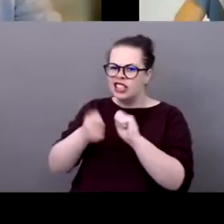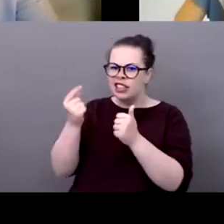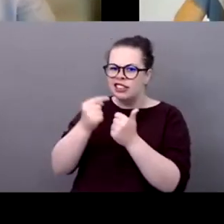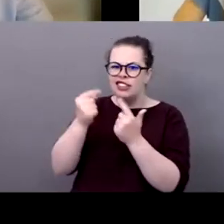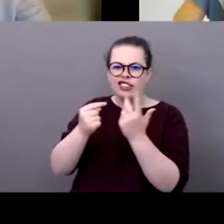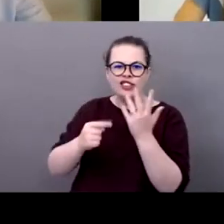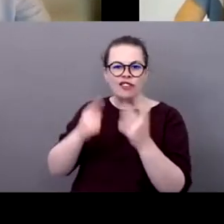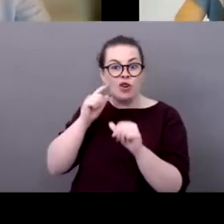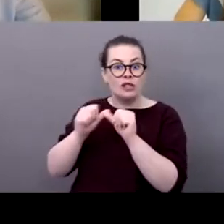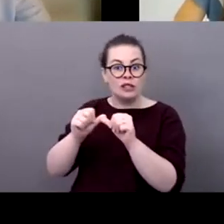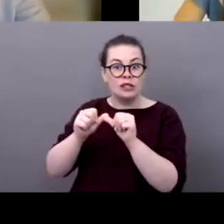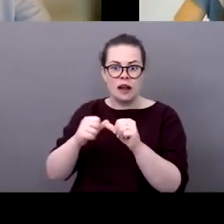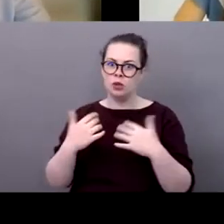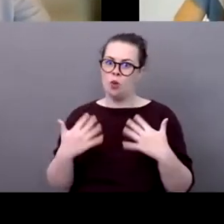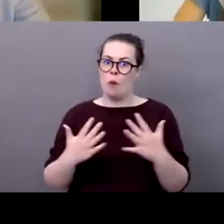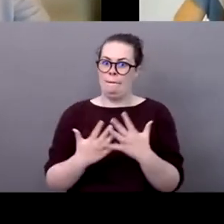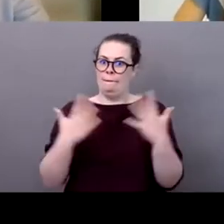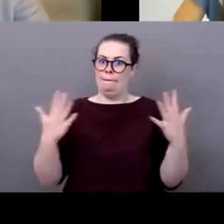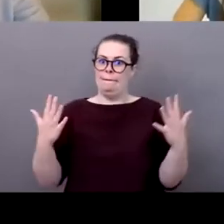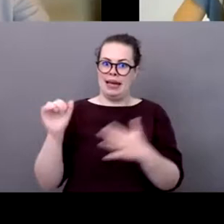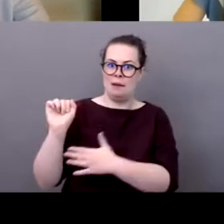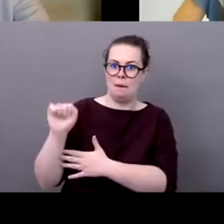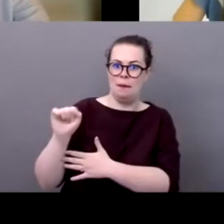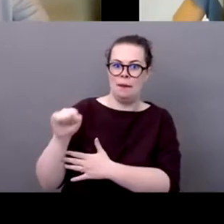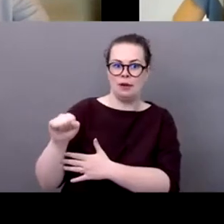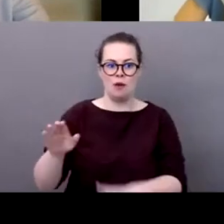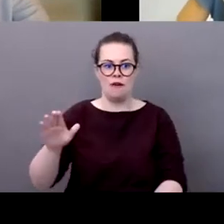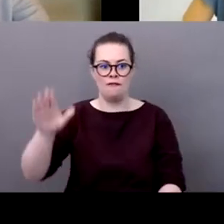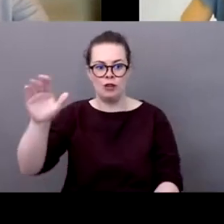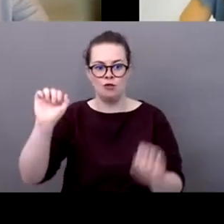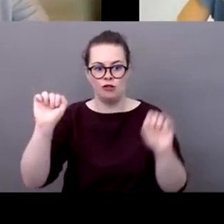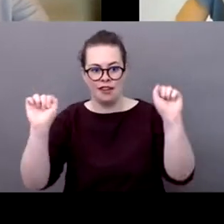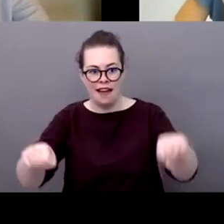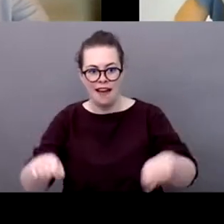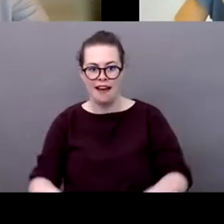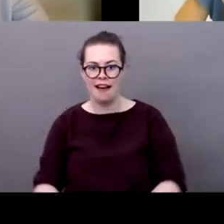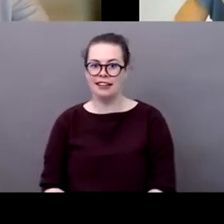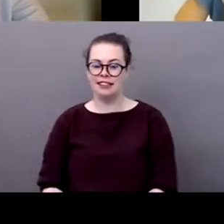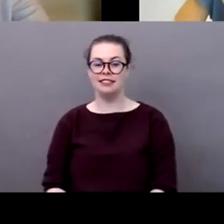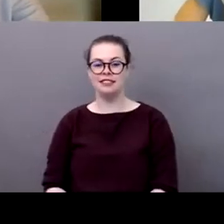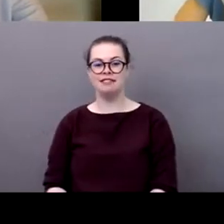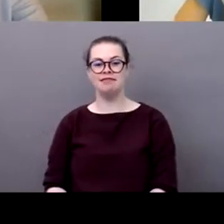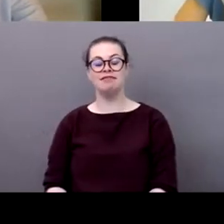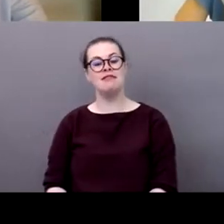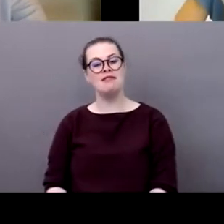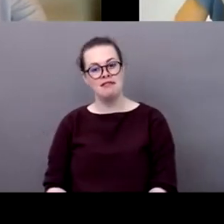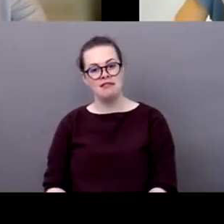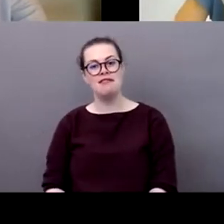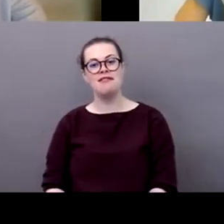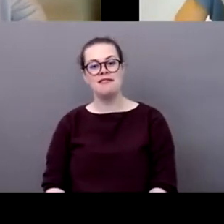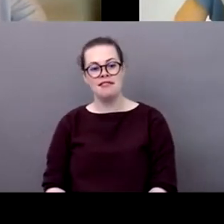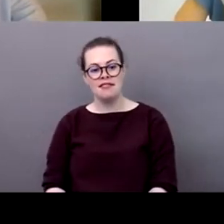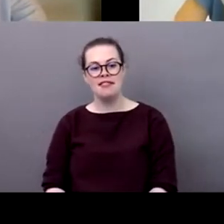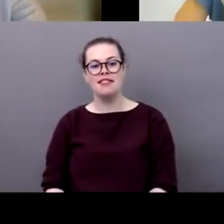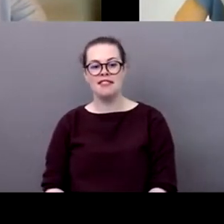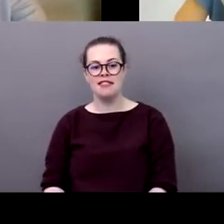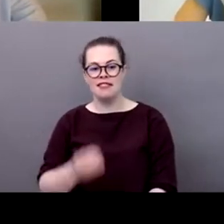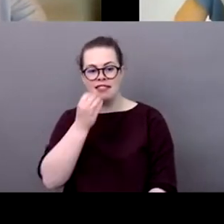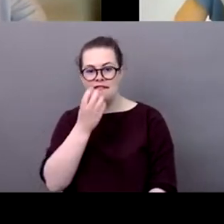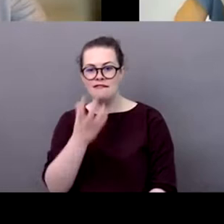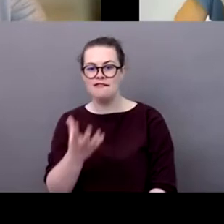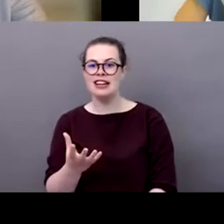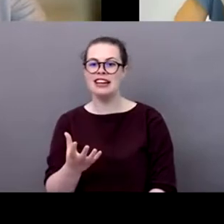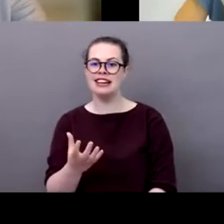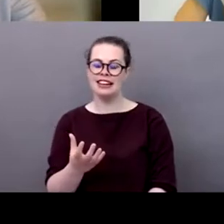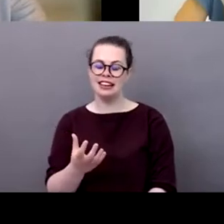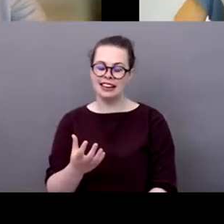going forward with this in all the organizations and beyond it's so nice to hear that i mean it's always a question of being